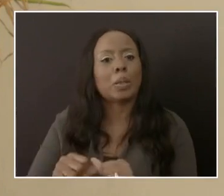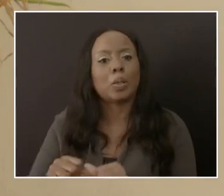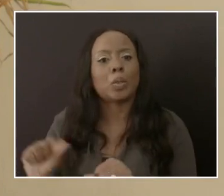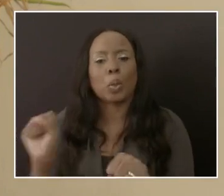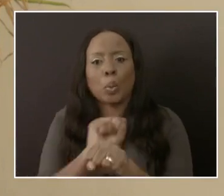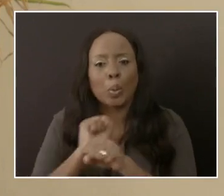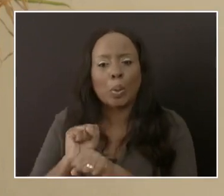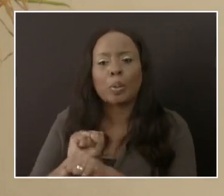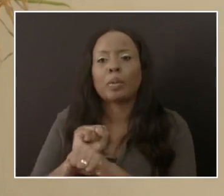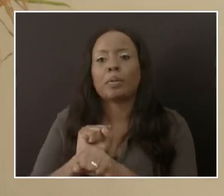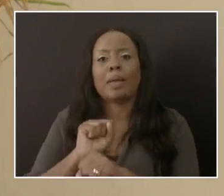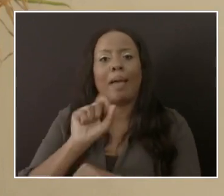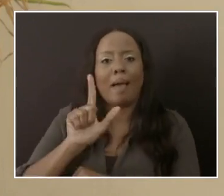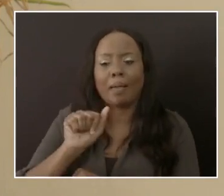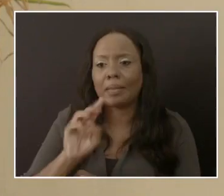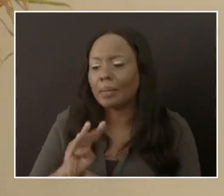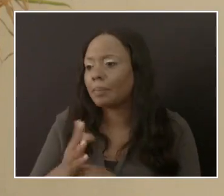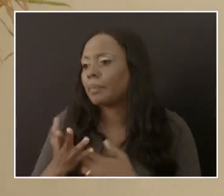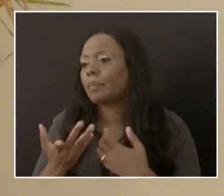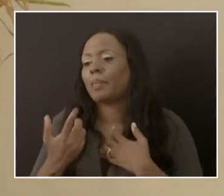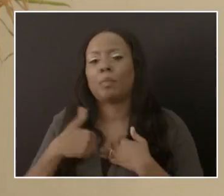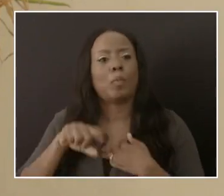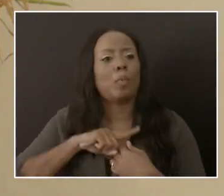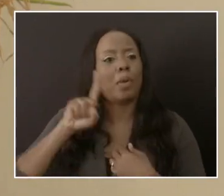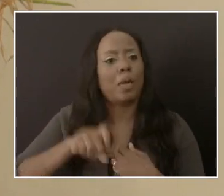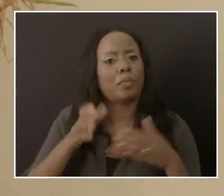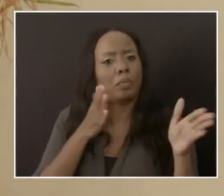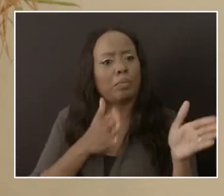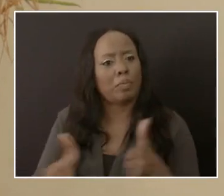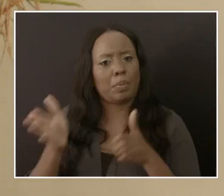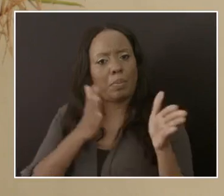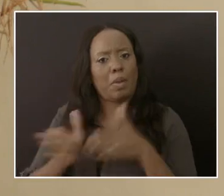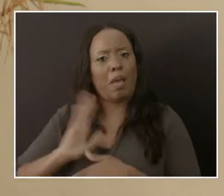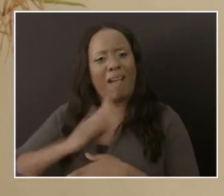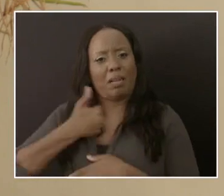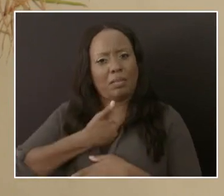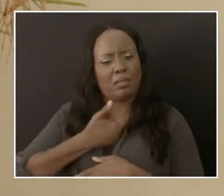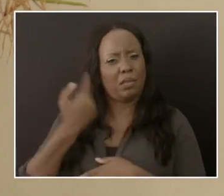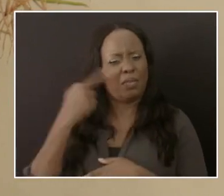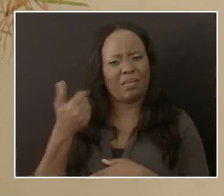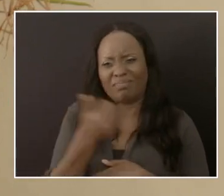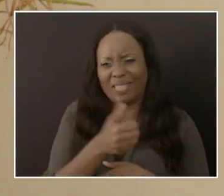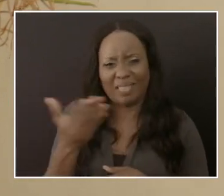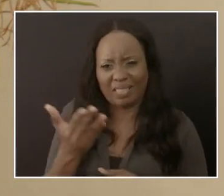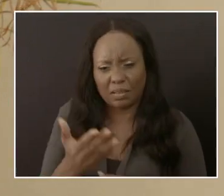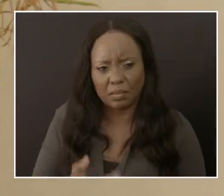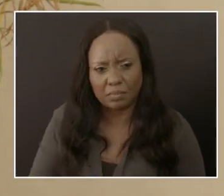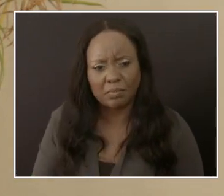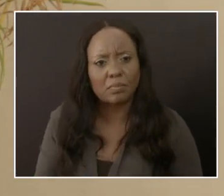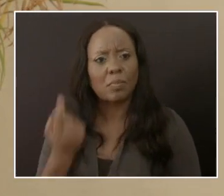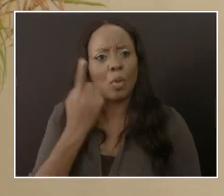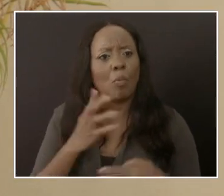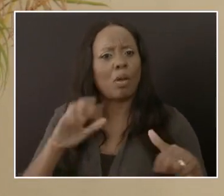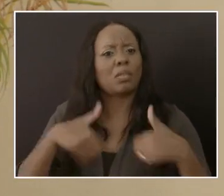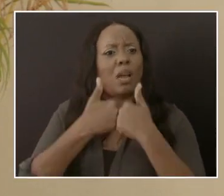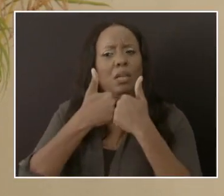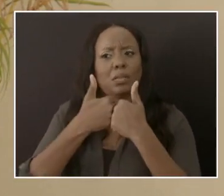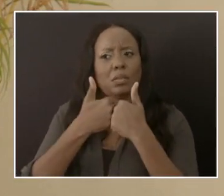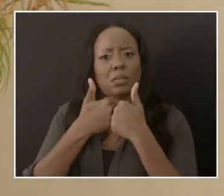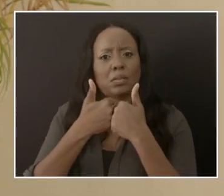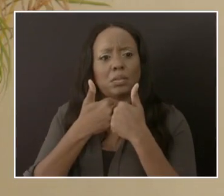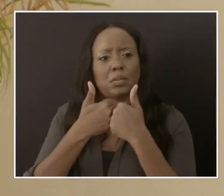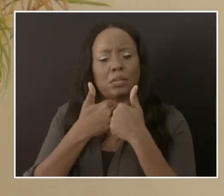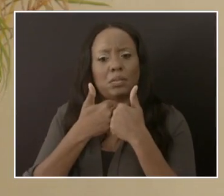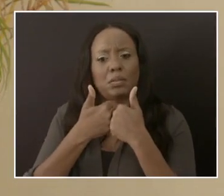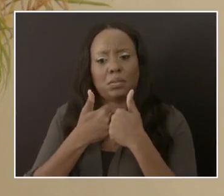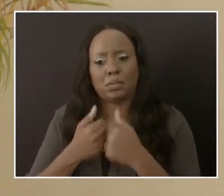ideally we just need to be prepared for anything. One of the challenges that we have had from early in the year, as you